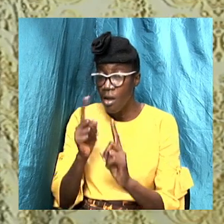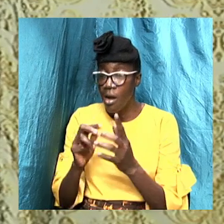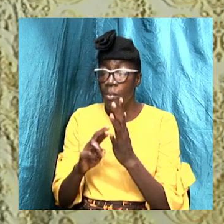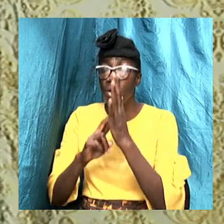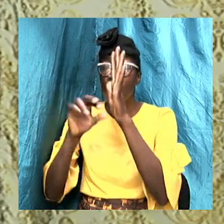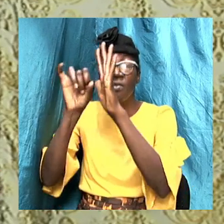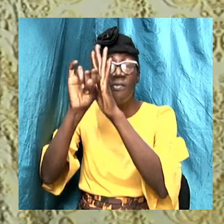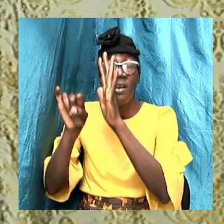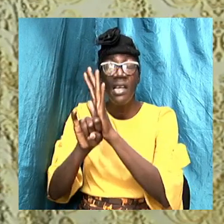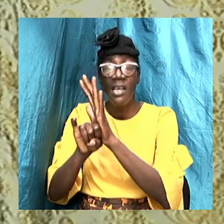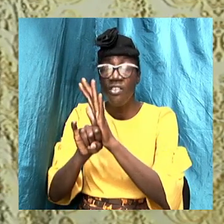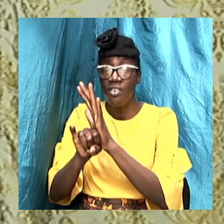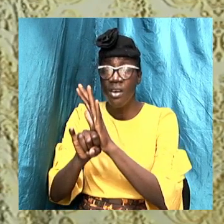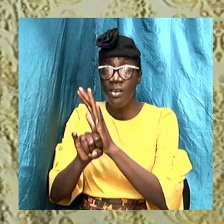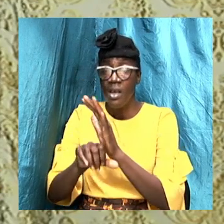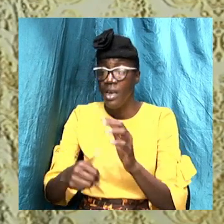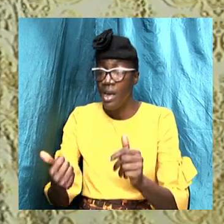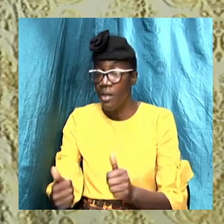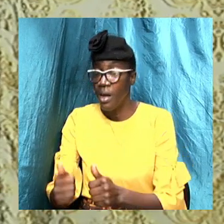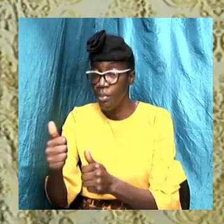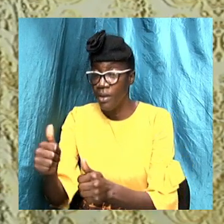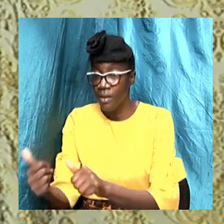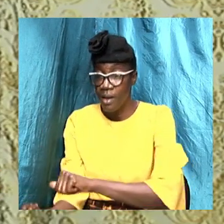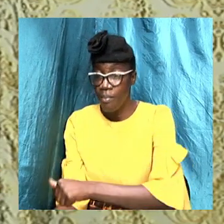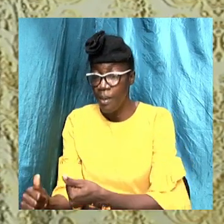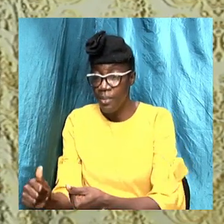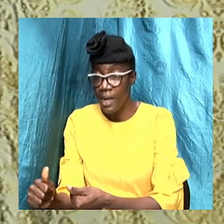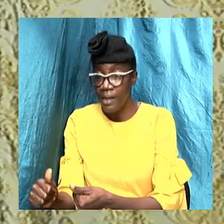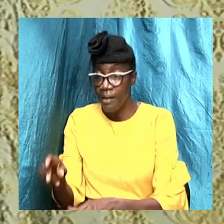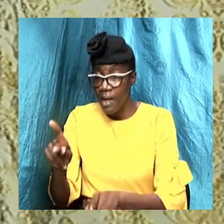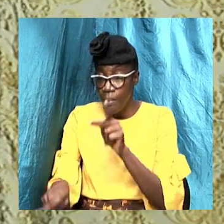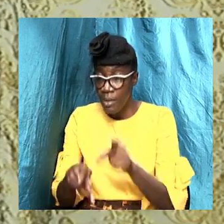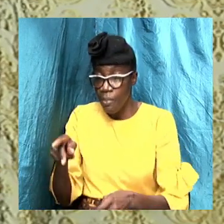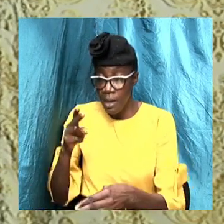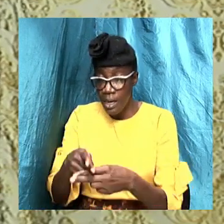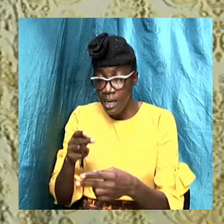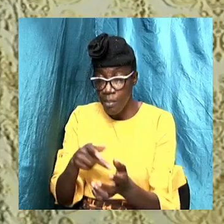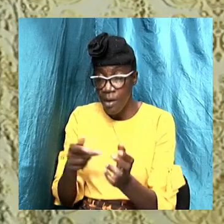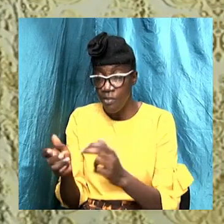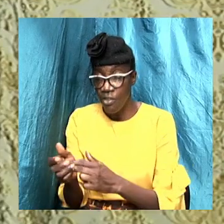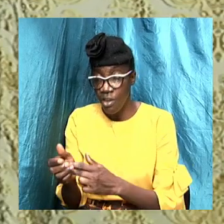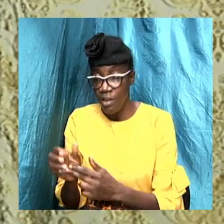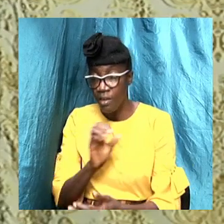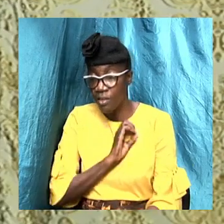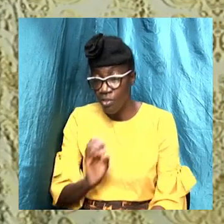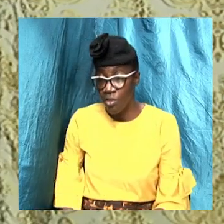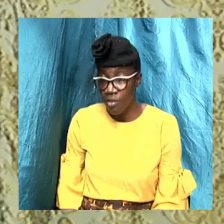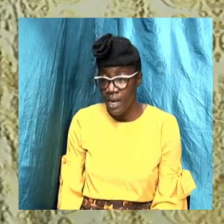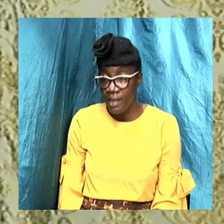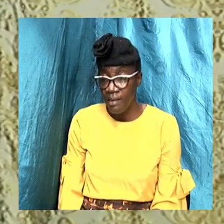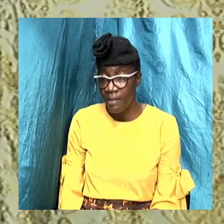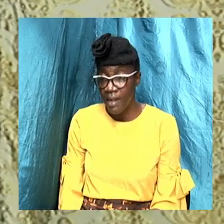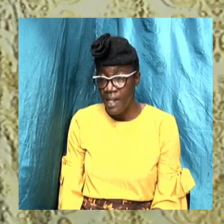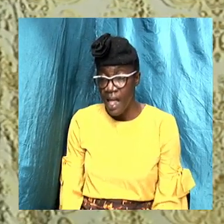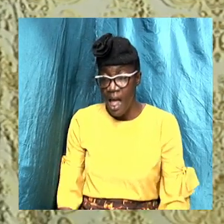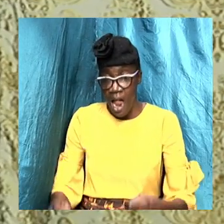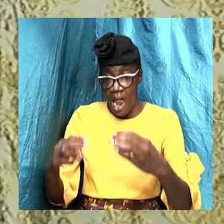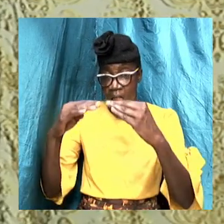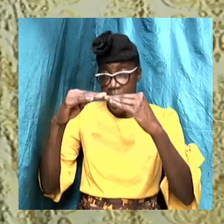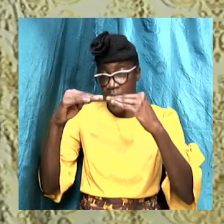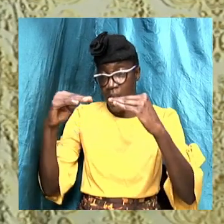and baptized folks in the name of Jesus Christ so like we have been saying line up on line